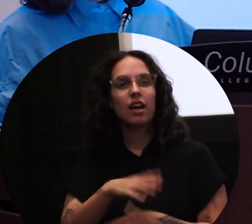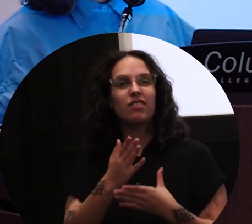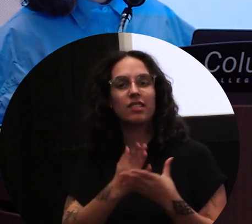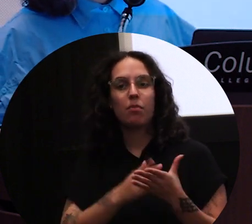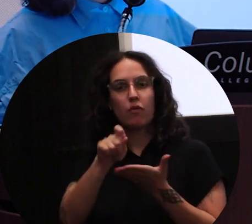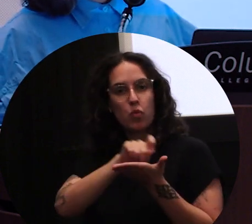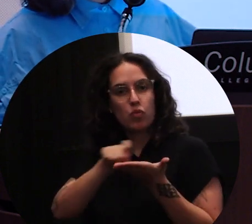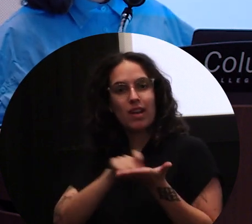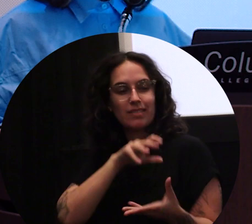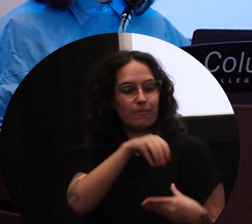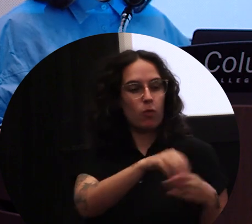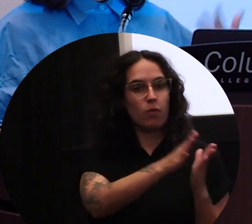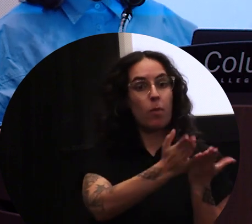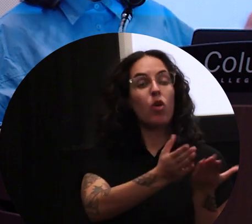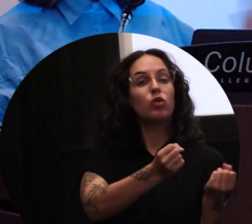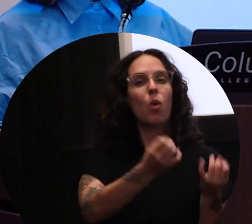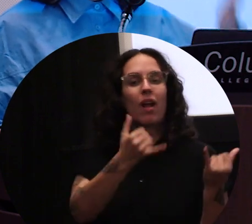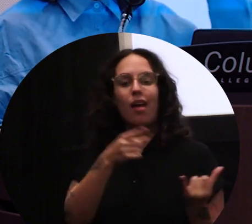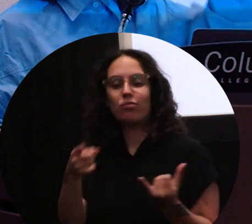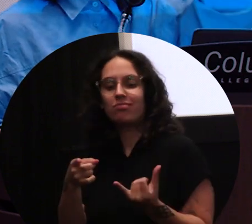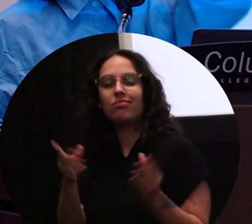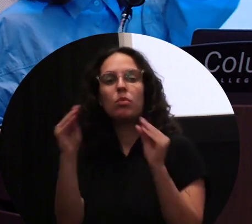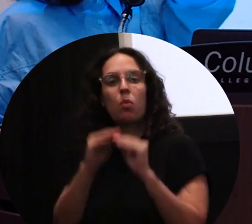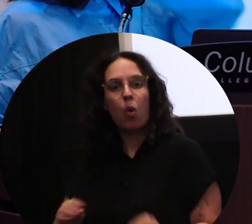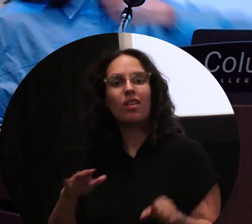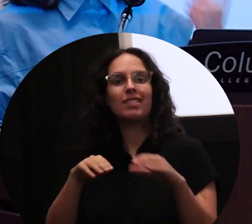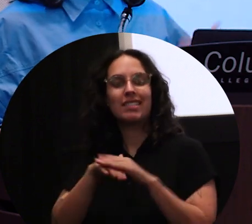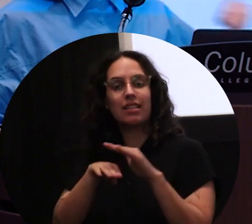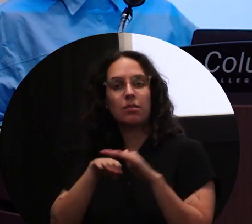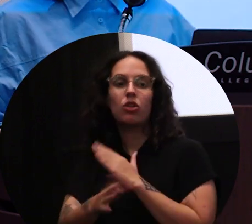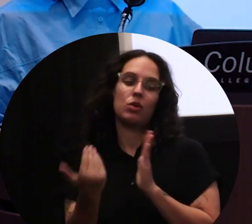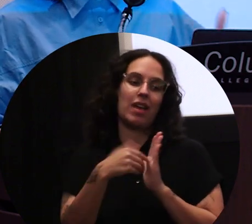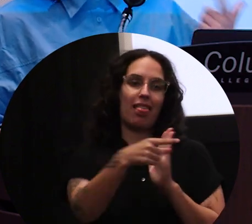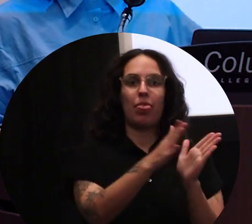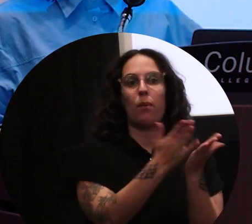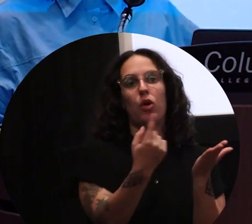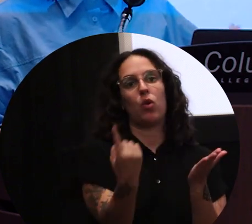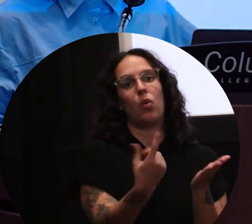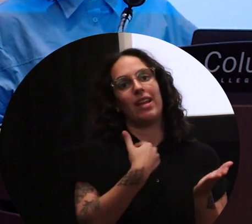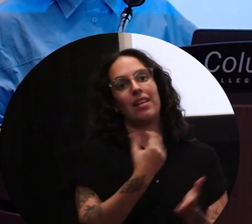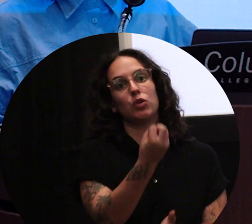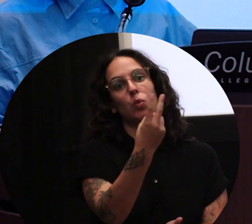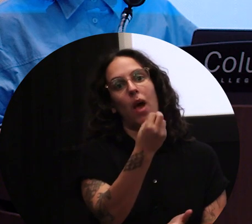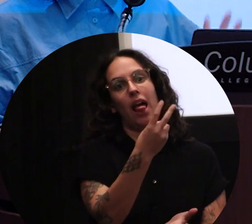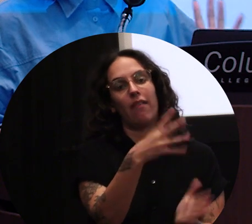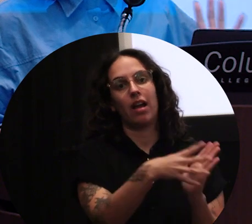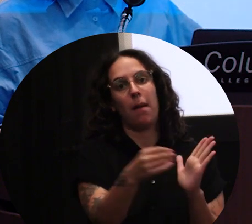book so that it's more accessible. Like I mentioned, we only made an edition of 12 for the other book. And so this is a zine that